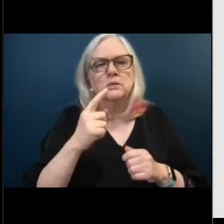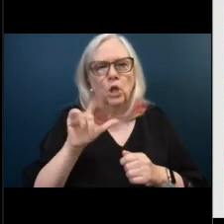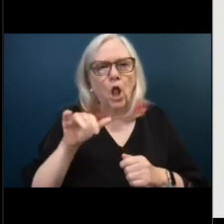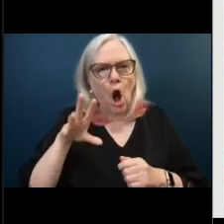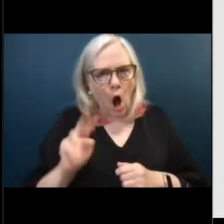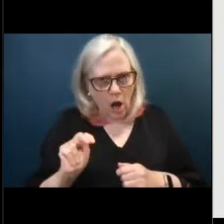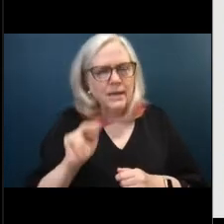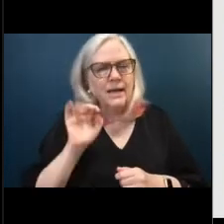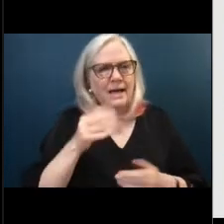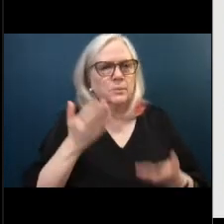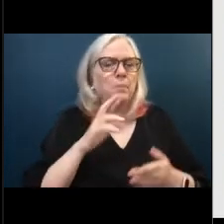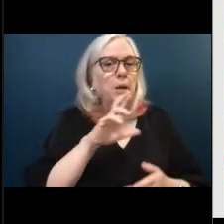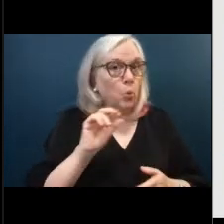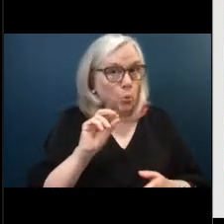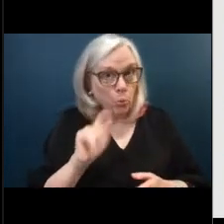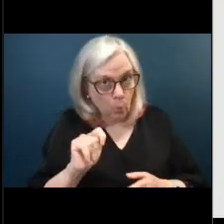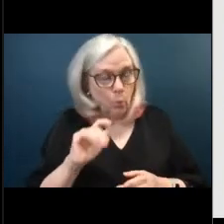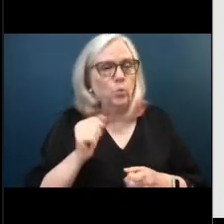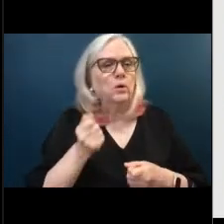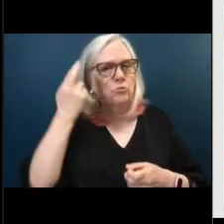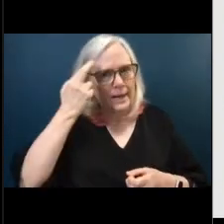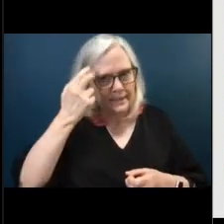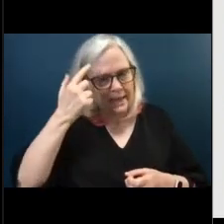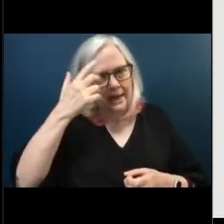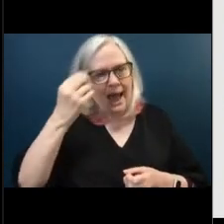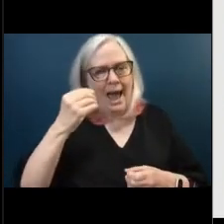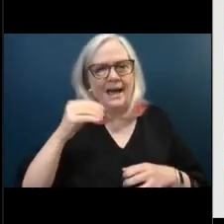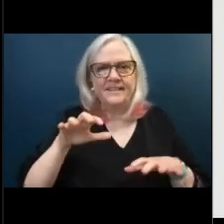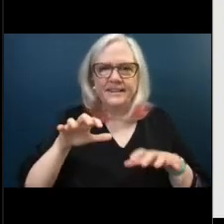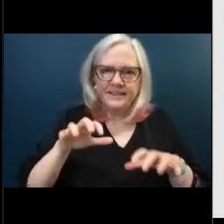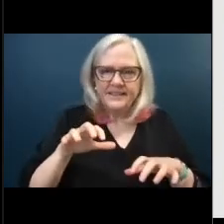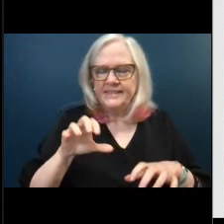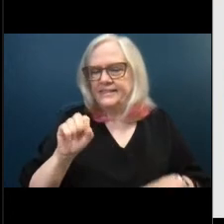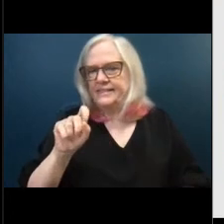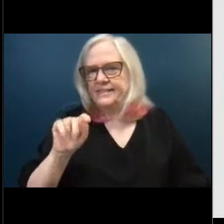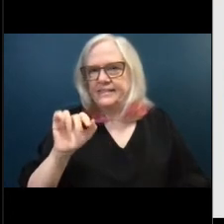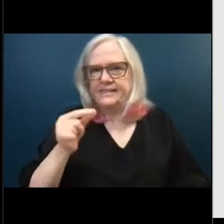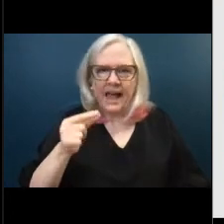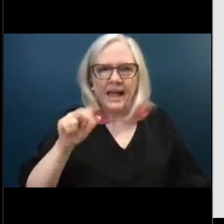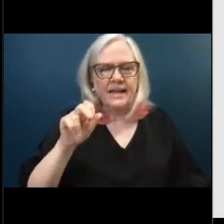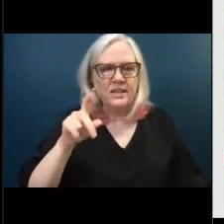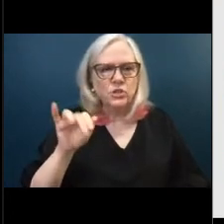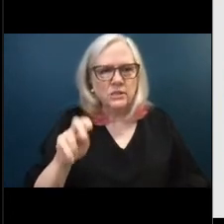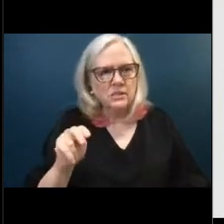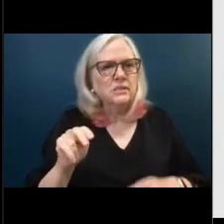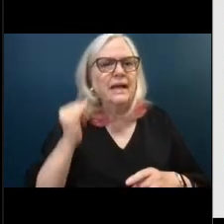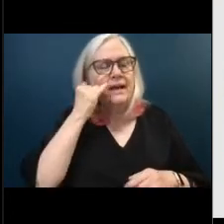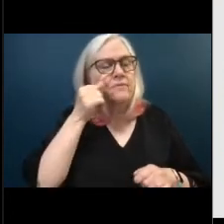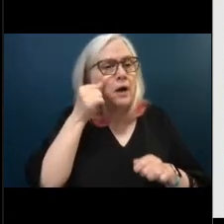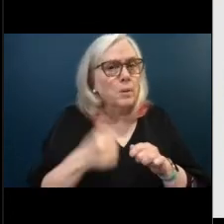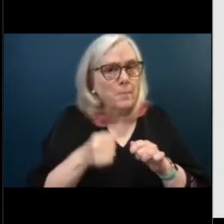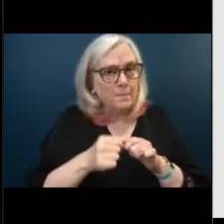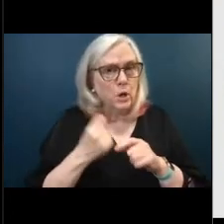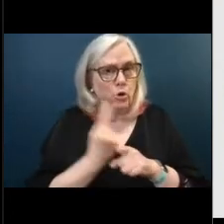stagnation um the reason is such a big mess if i remember correctly like at least 10 years ago between 10 and